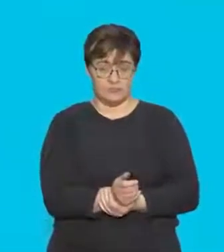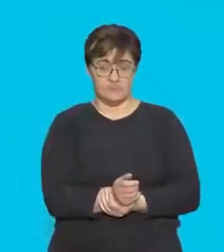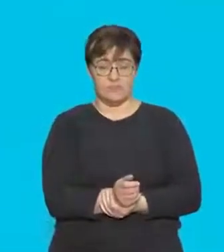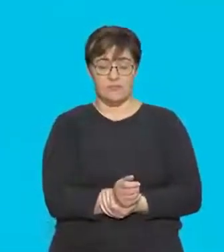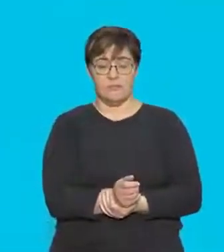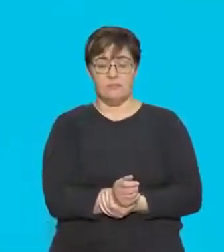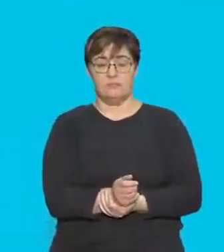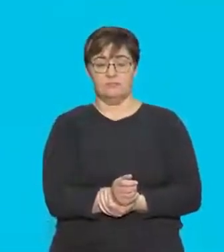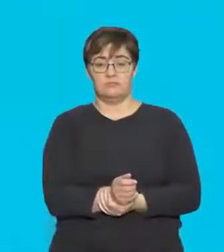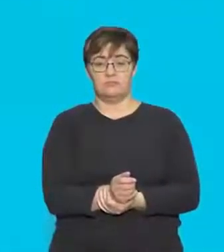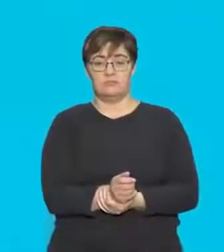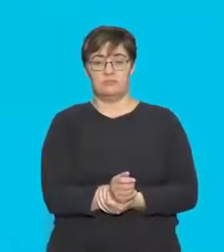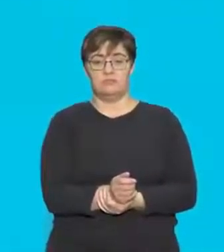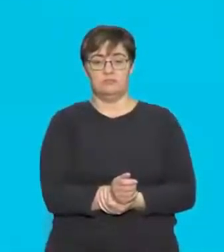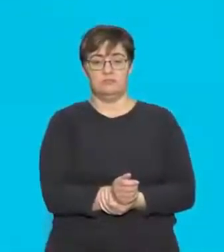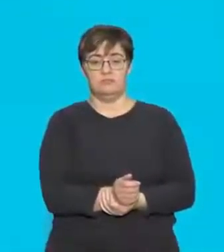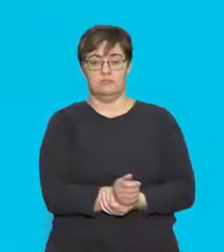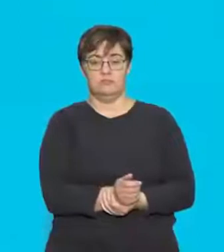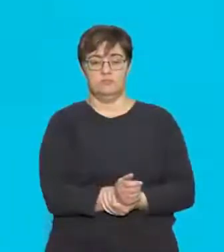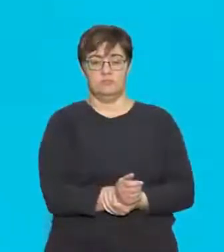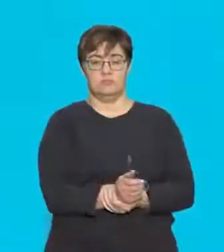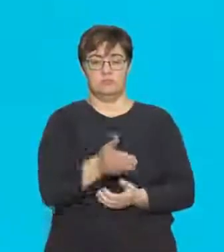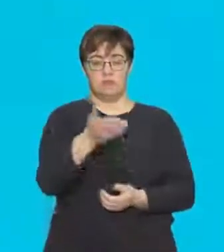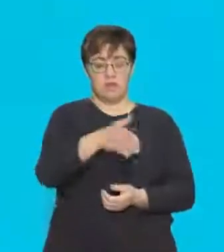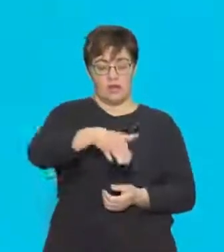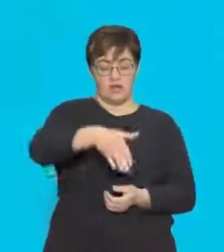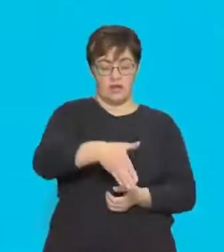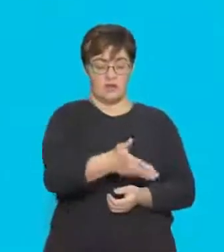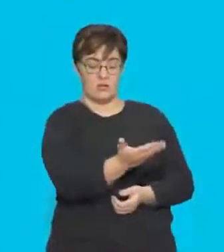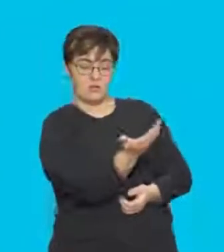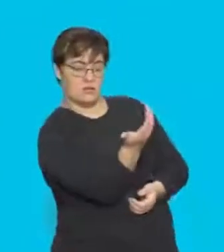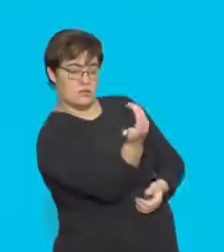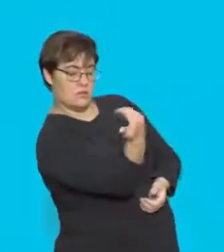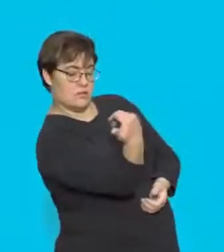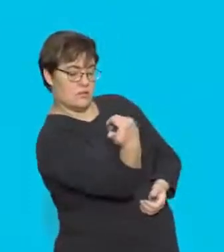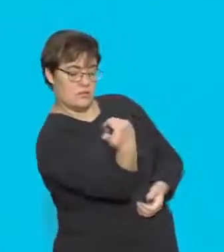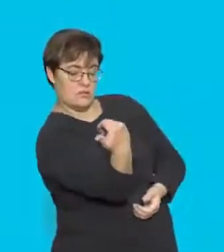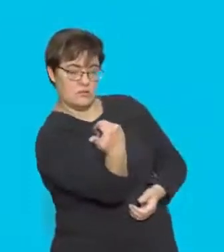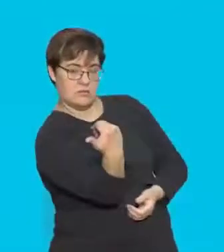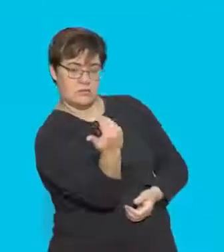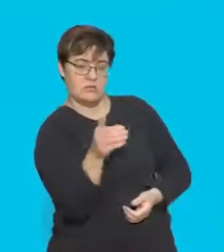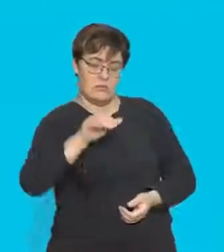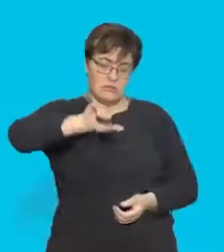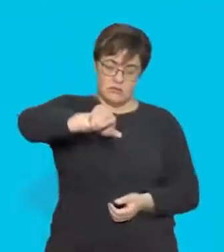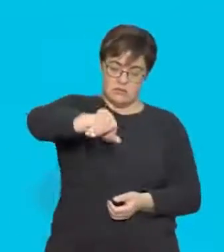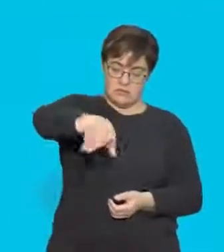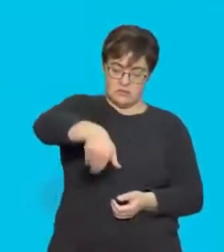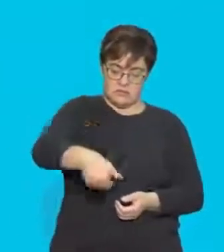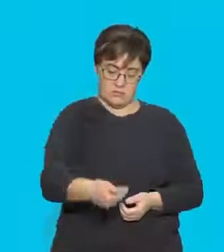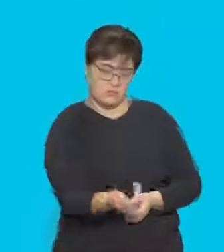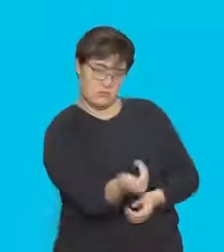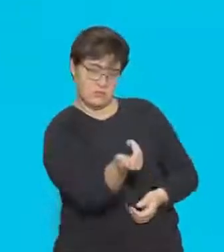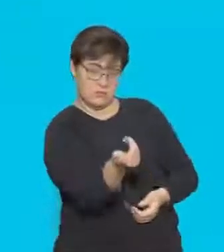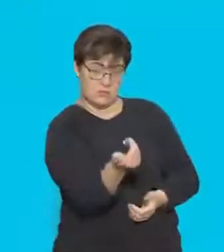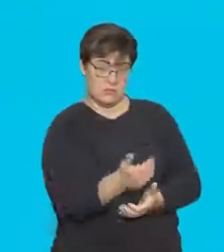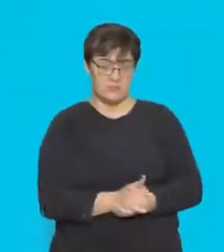down. And over here, if I do it from the bottom, and I move my hand, you can see the curl of the fingers